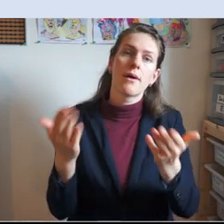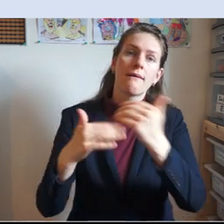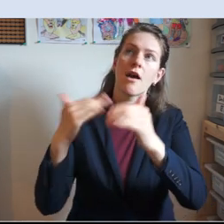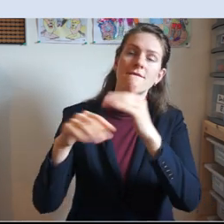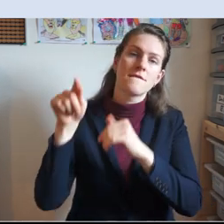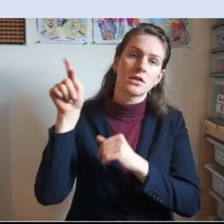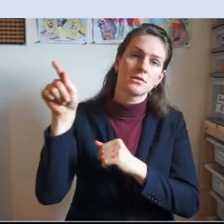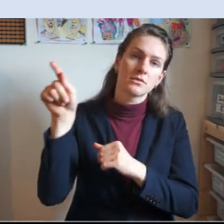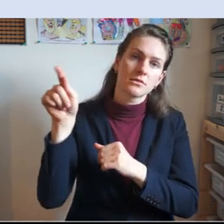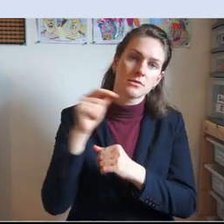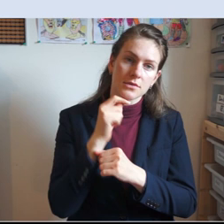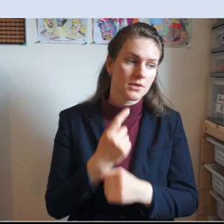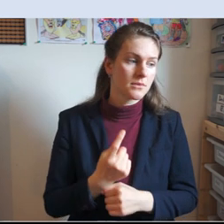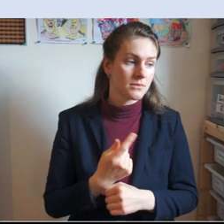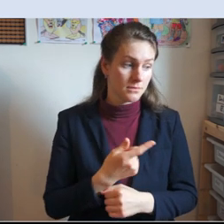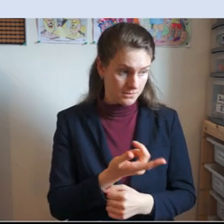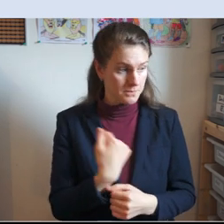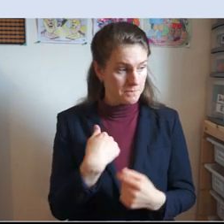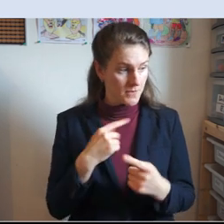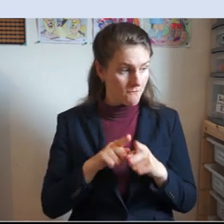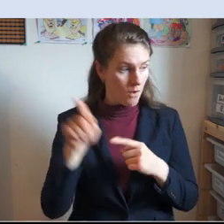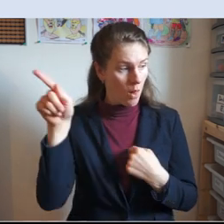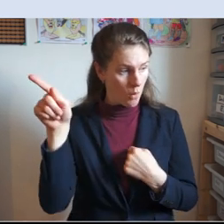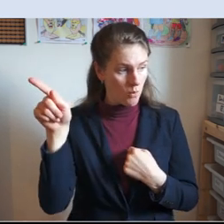and come and follow me.